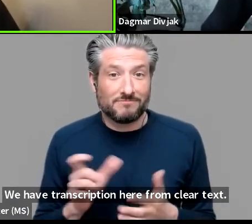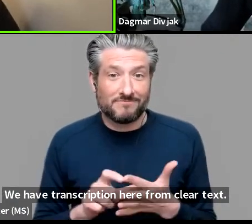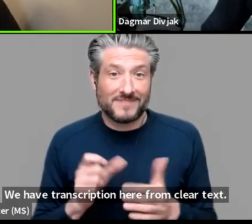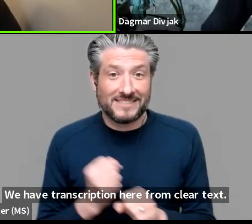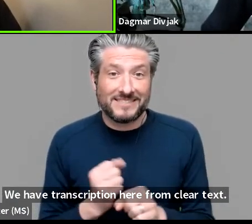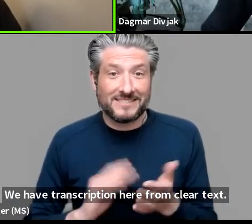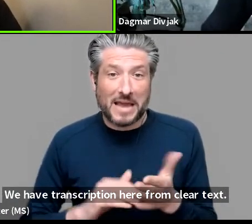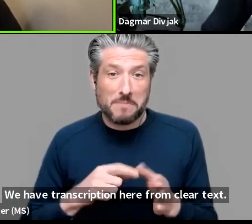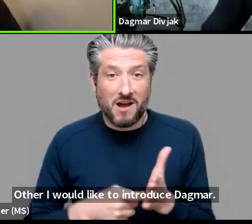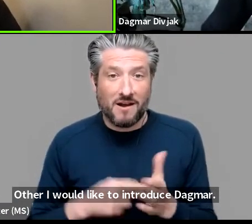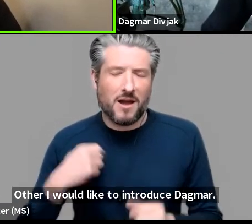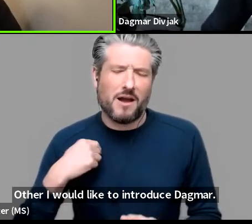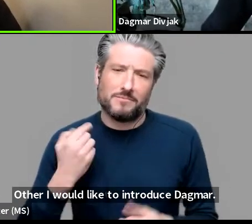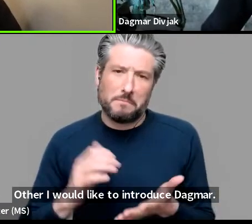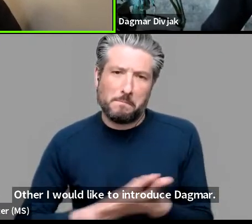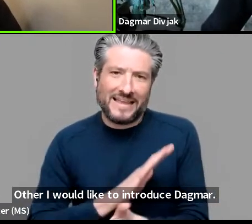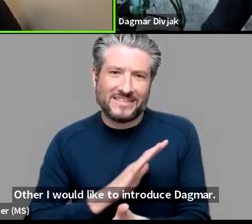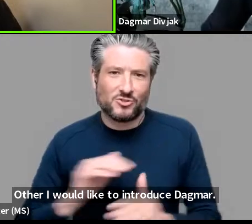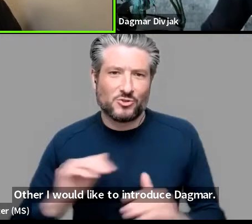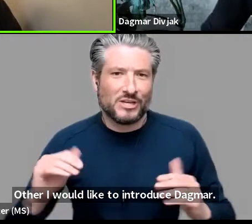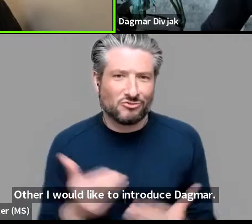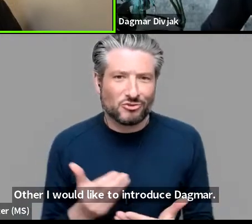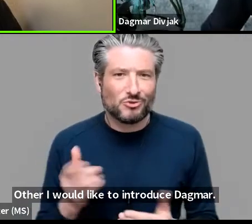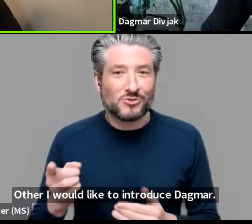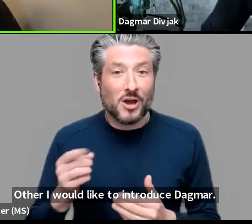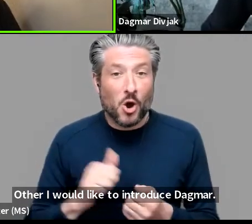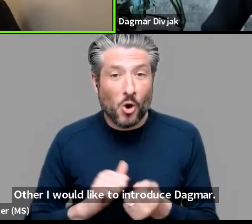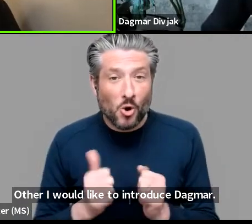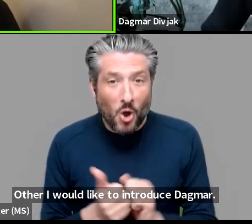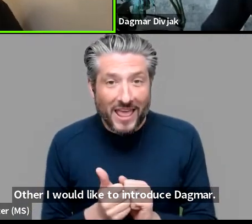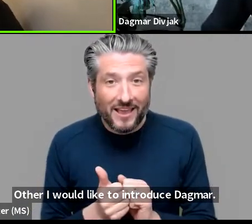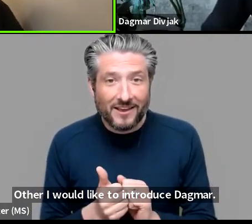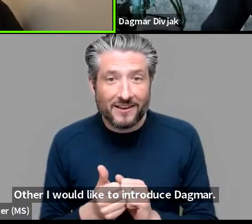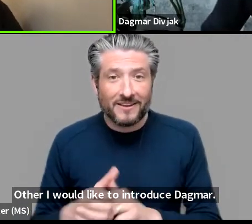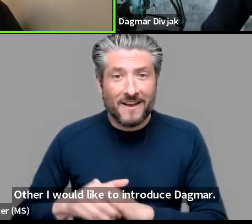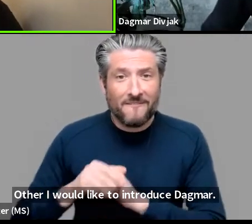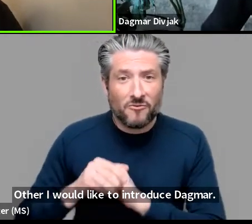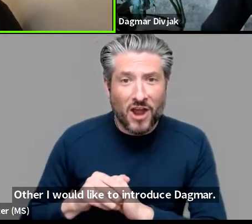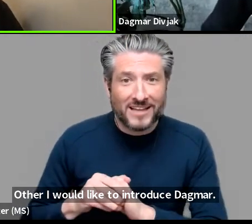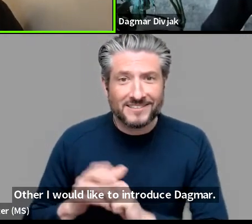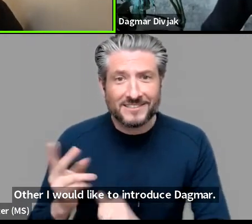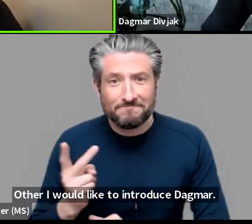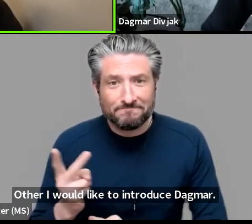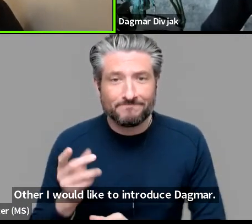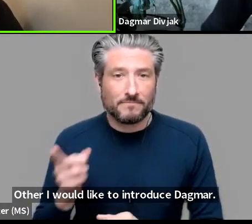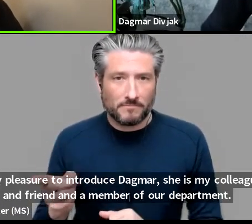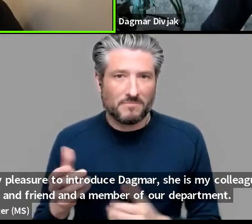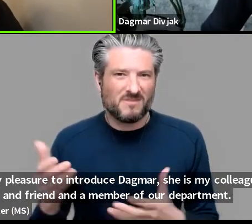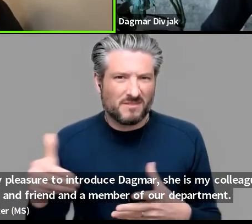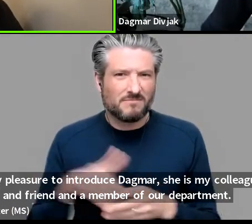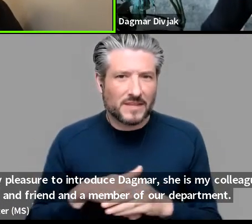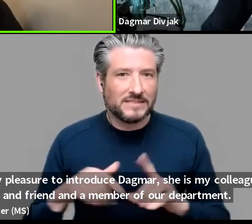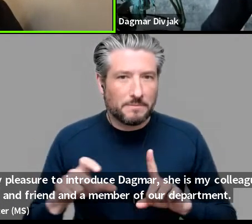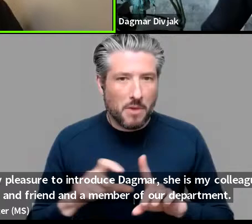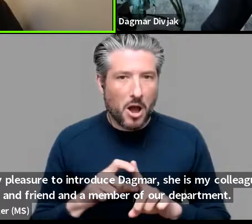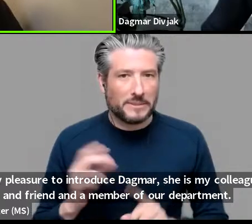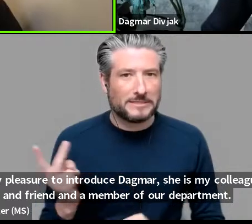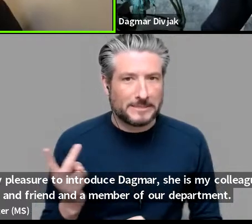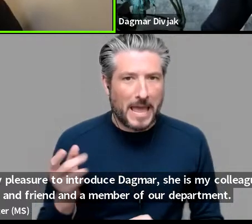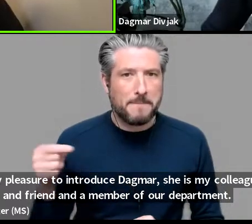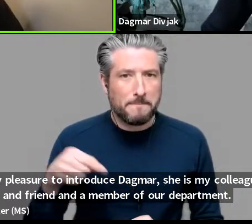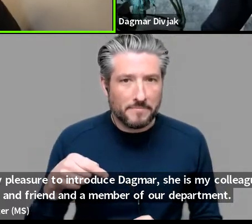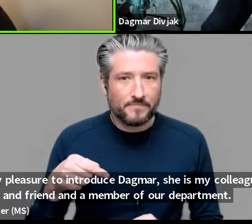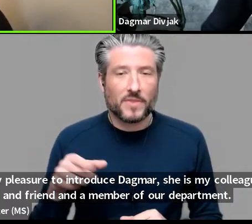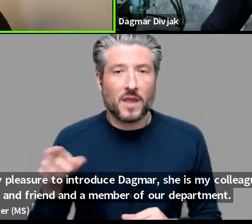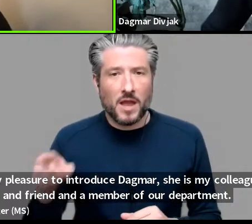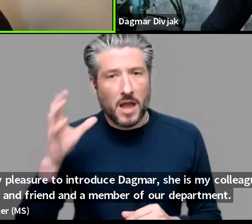dagmar because uh she's both my colleague and my friend um and she's a member here of our department uh she's a professor professorial research fellow